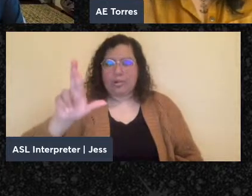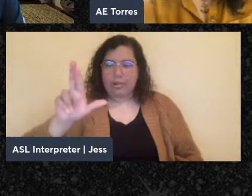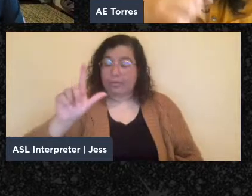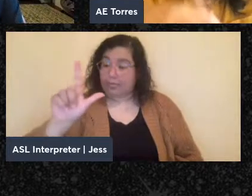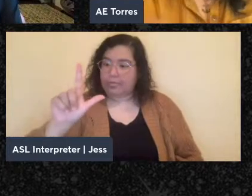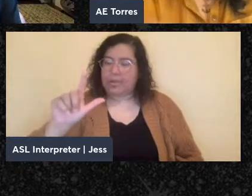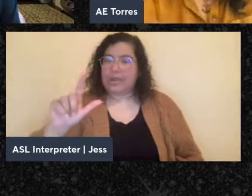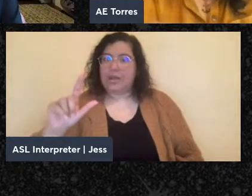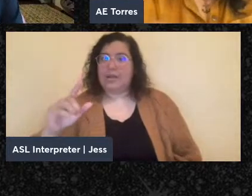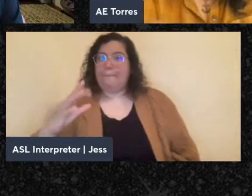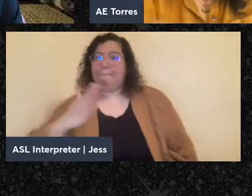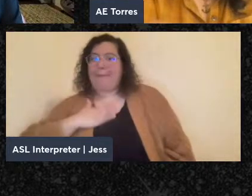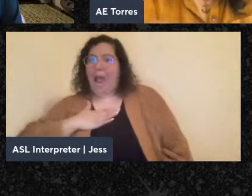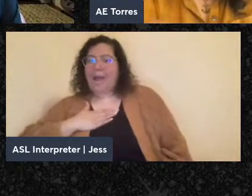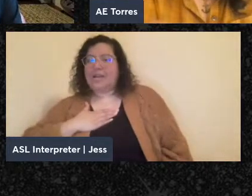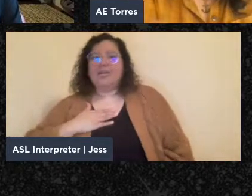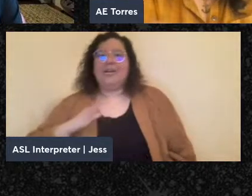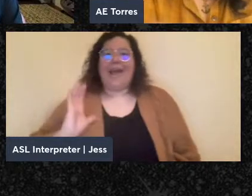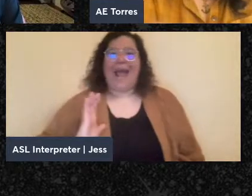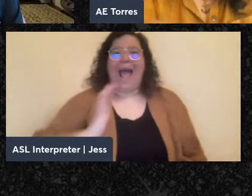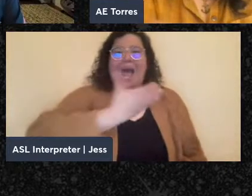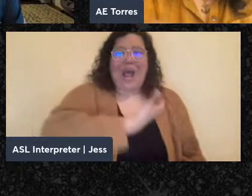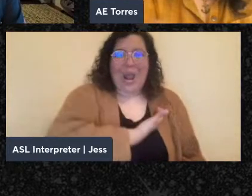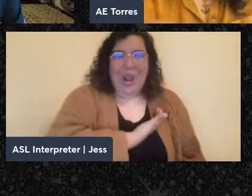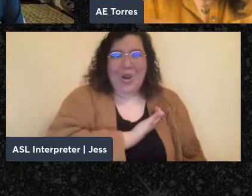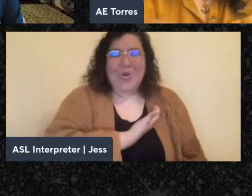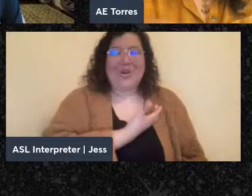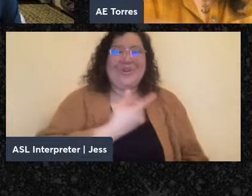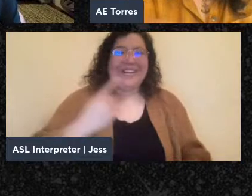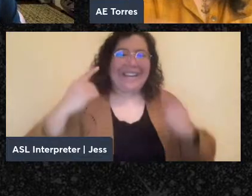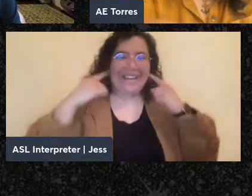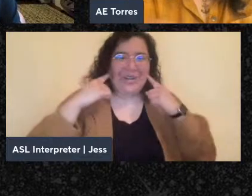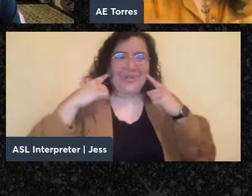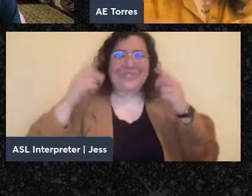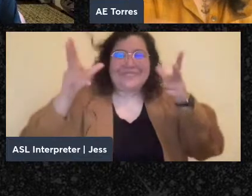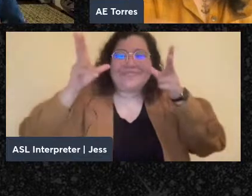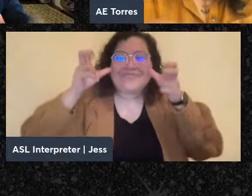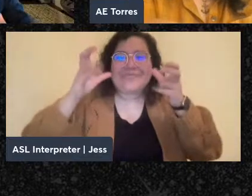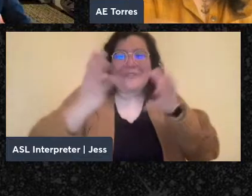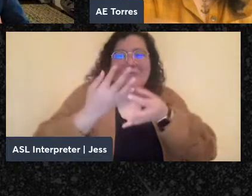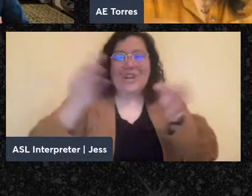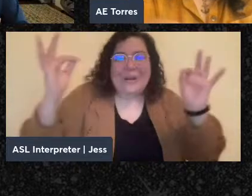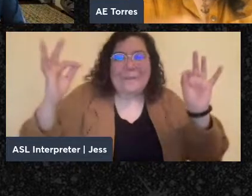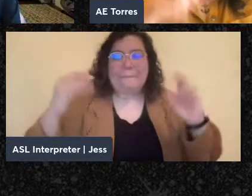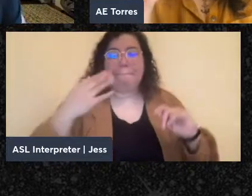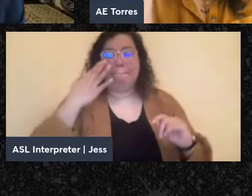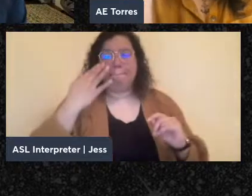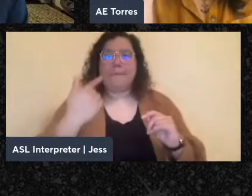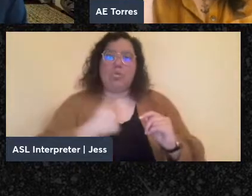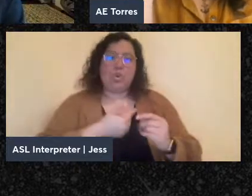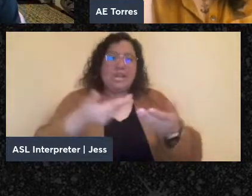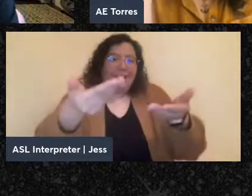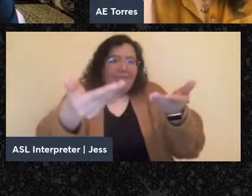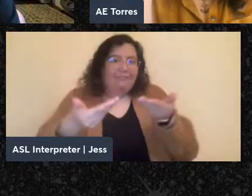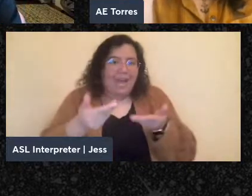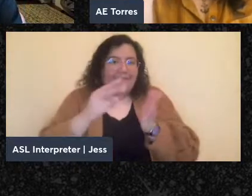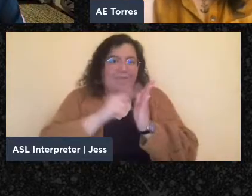way to, I suppose, sort of invite the reader to be part of that collective.